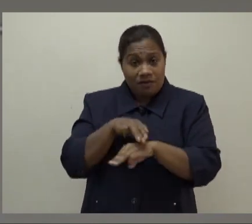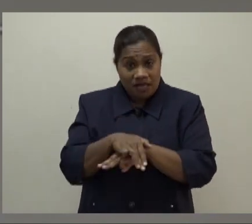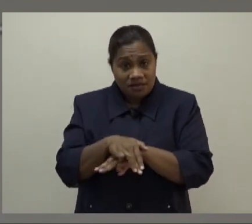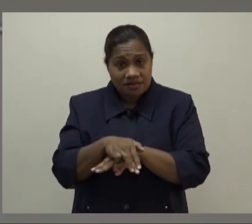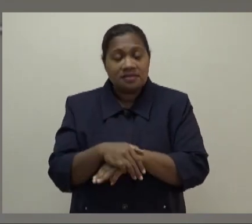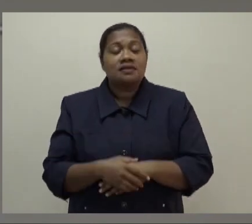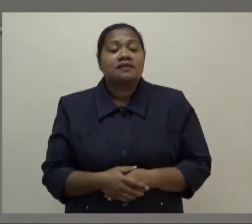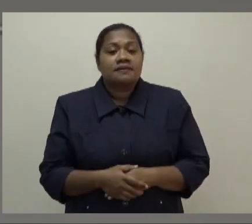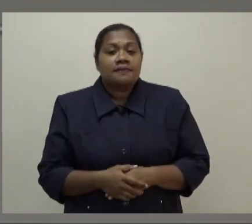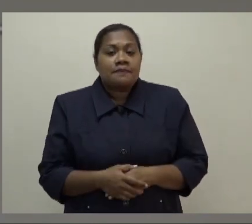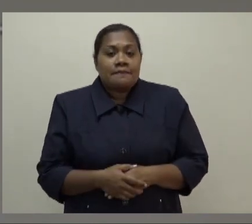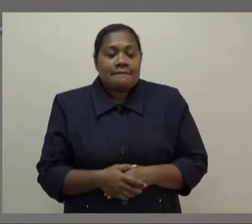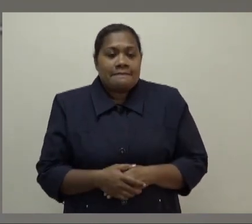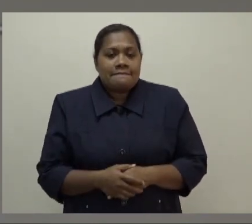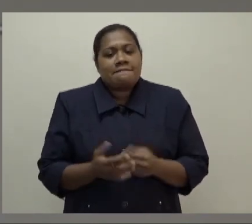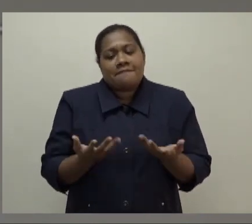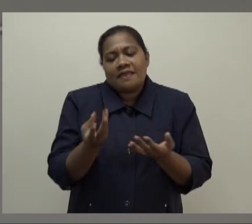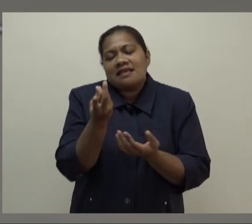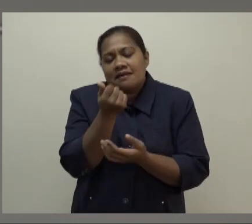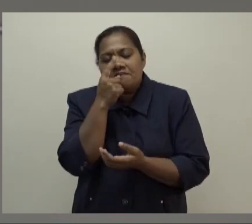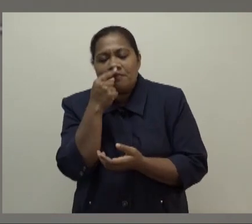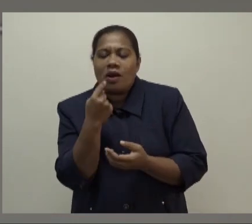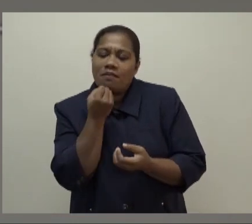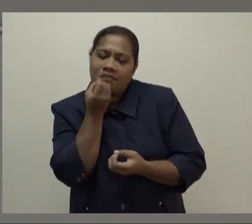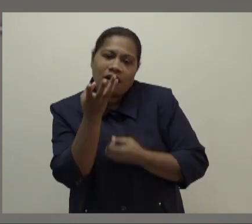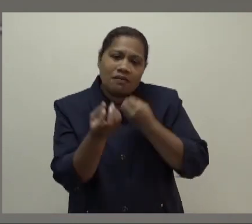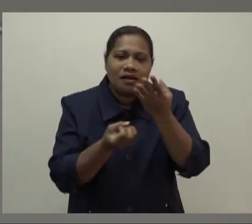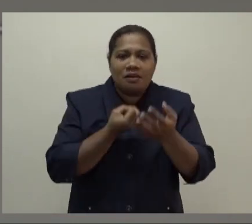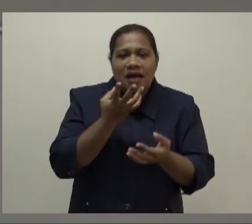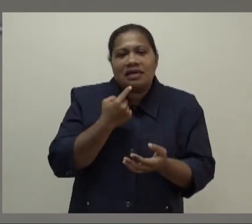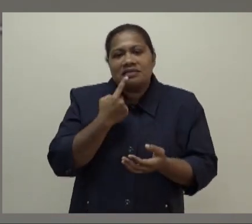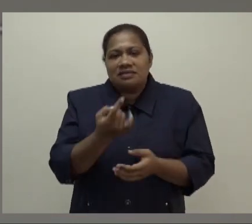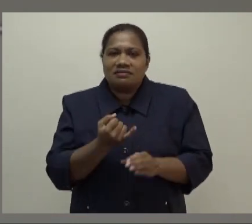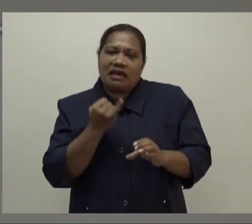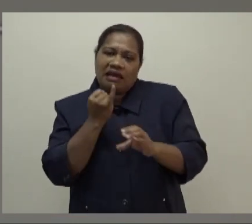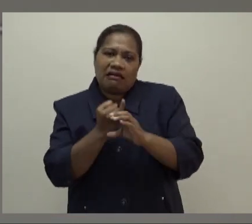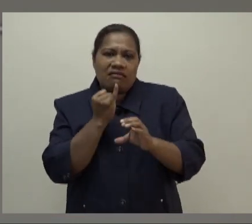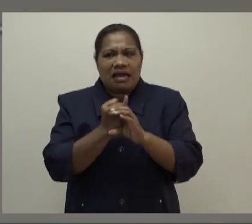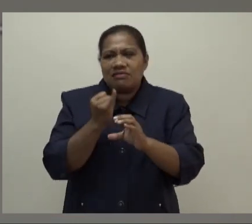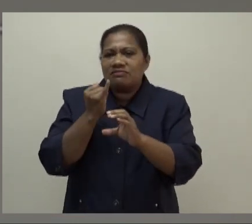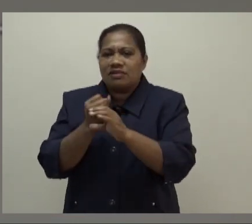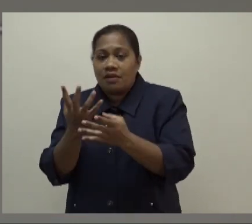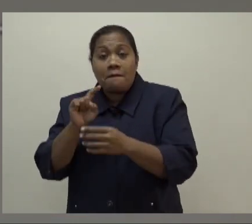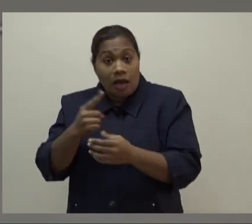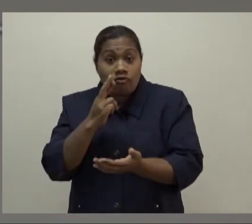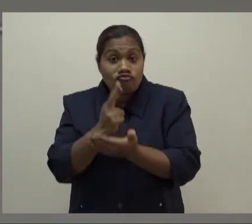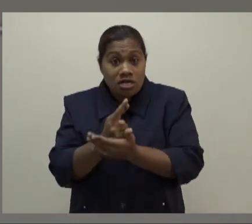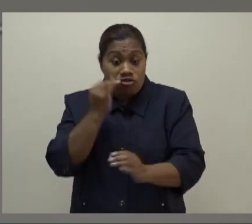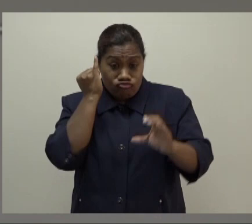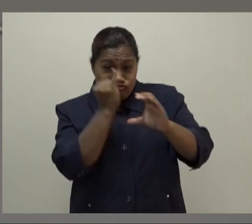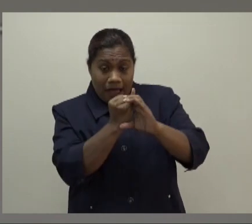is being said by some people, the crime trend overall has been decreasing. There may have been